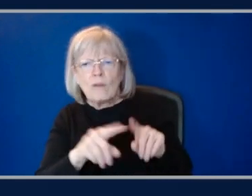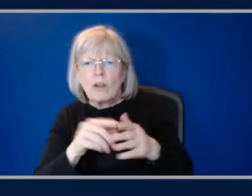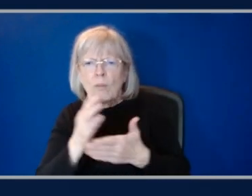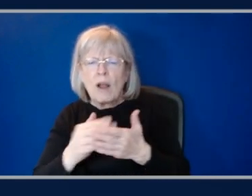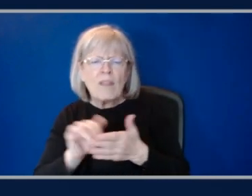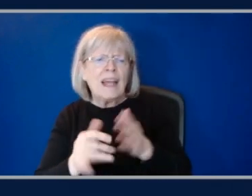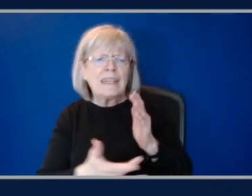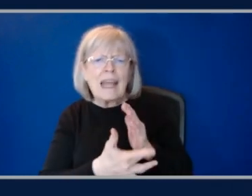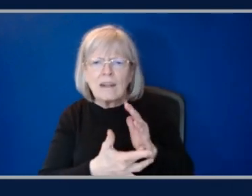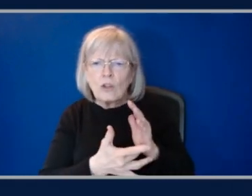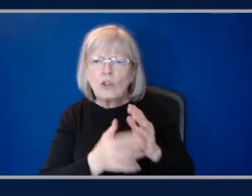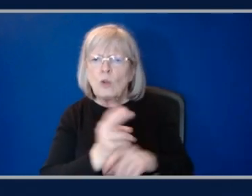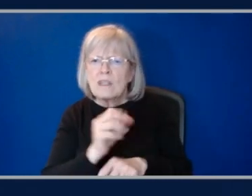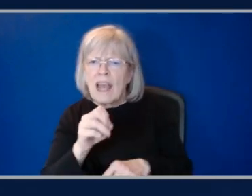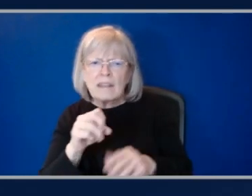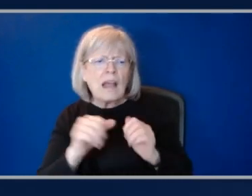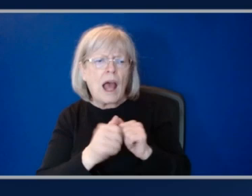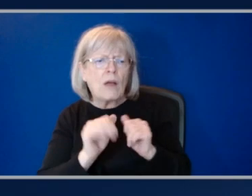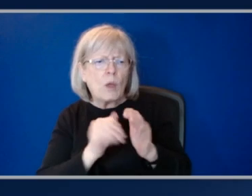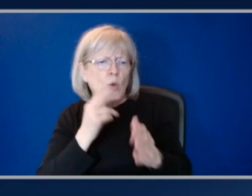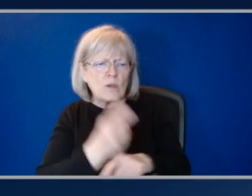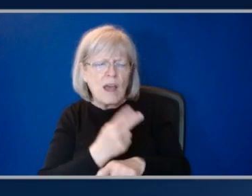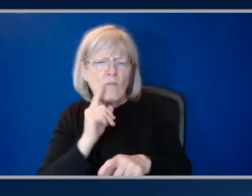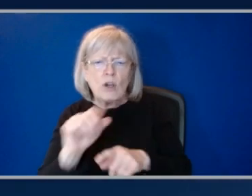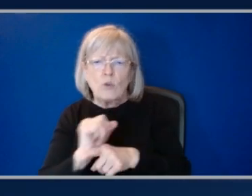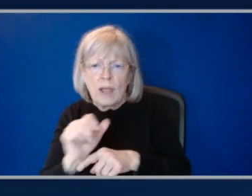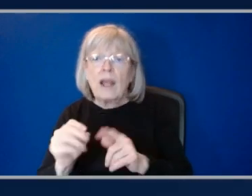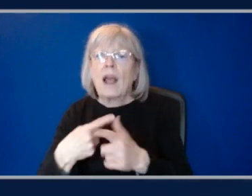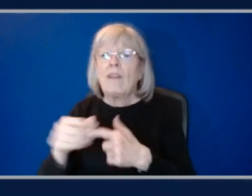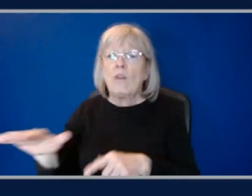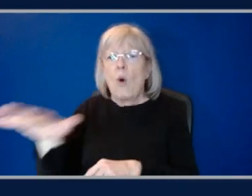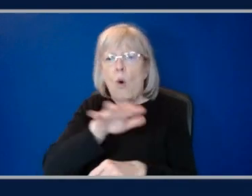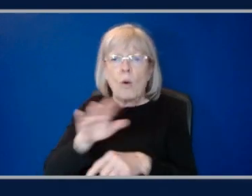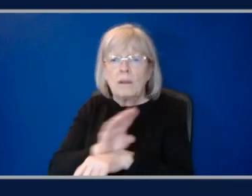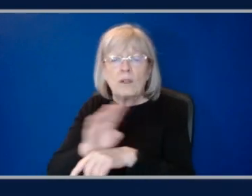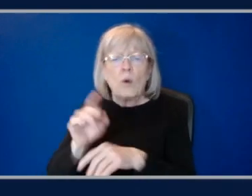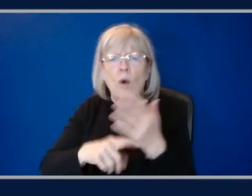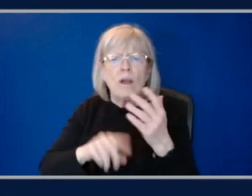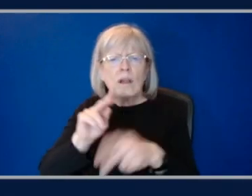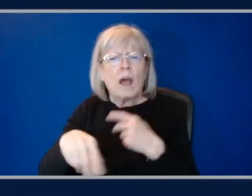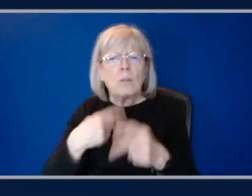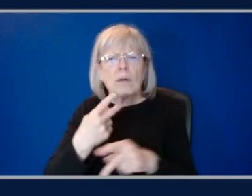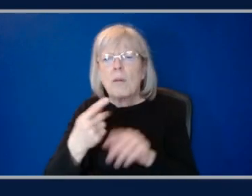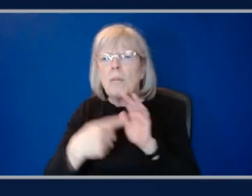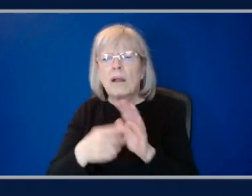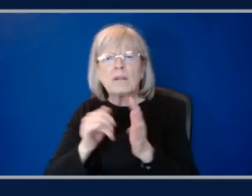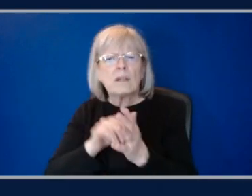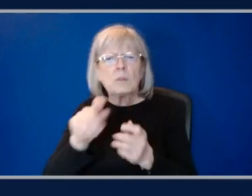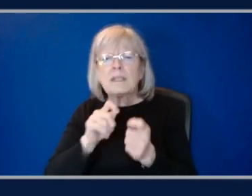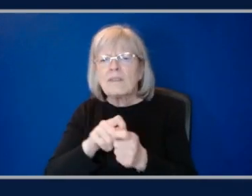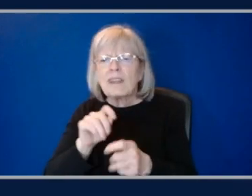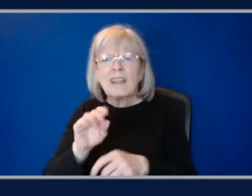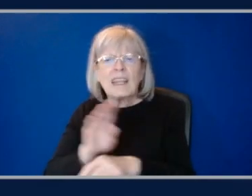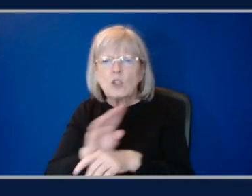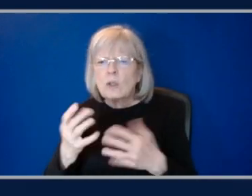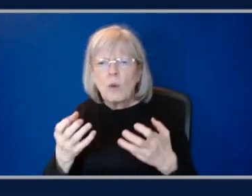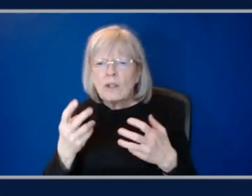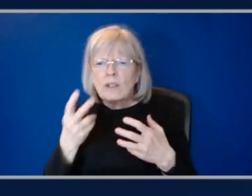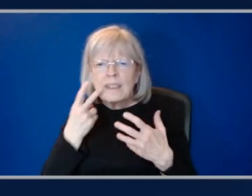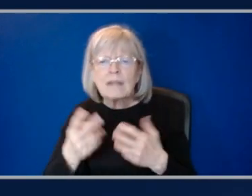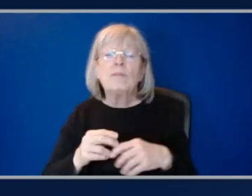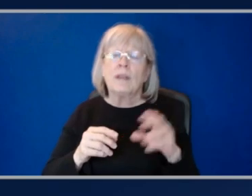use this for training? Then like the industry use cases, what types of models or specific industry use cases you might see? Yeah. Yeah. So that's great. So